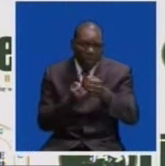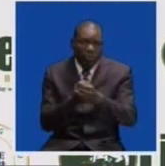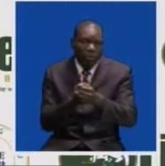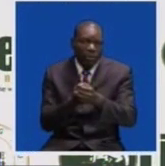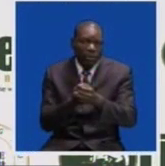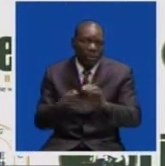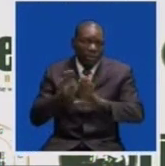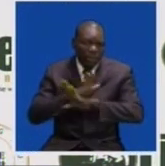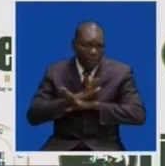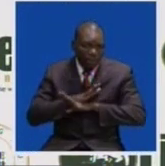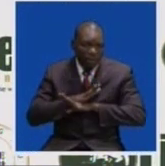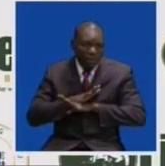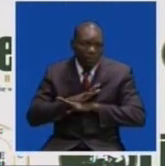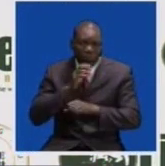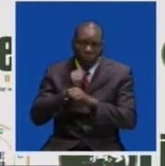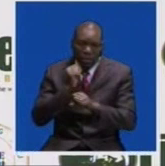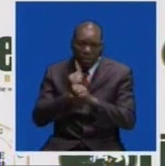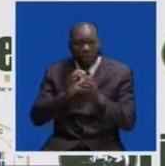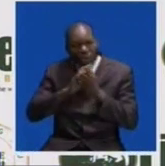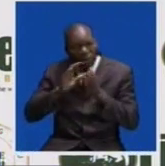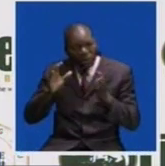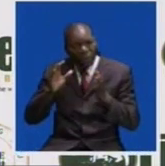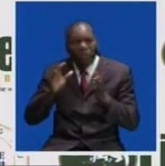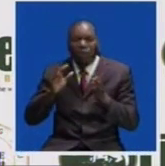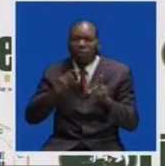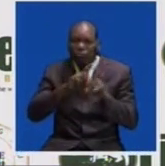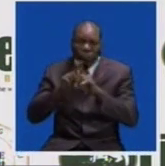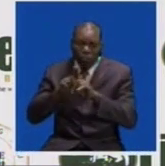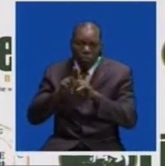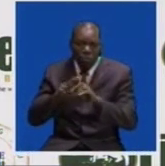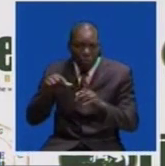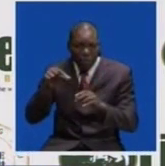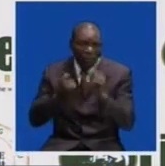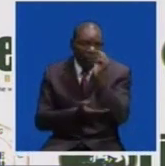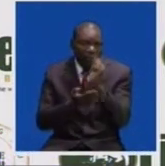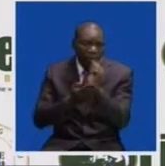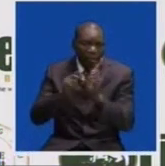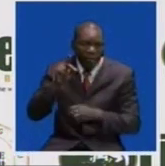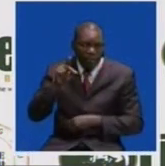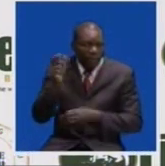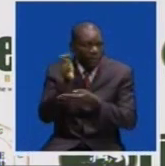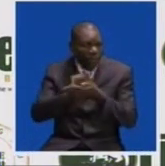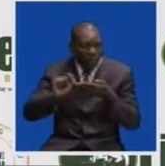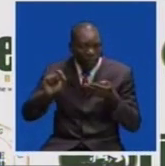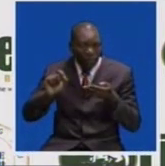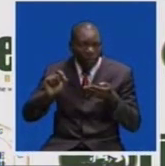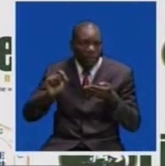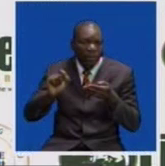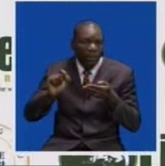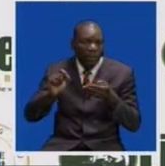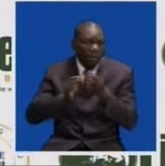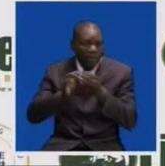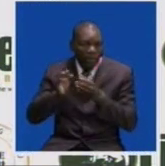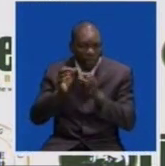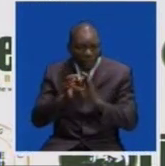for Zambia to increase production and improve the quality of cotton. And Agriculture Permanent Secretary Sanguwayo Ziambo said the cotton